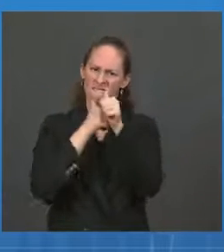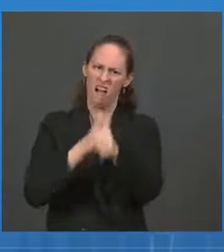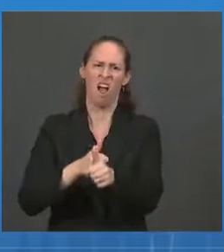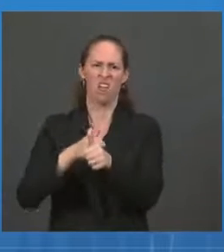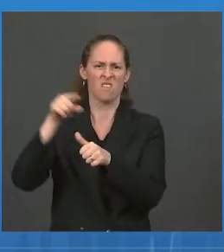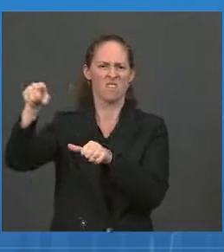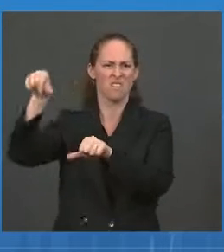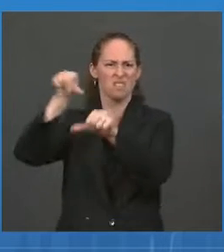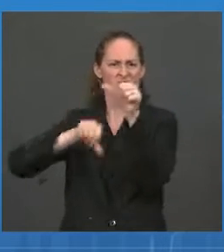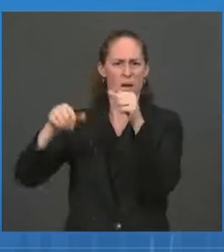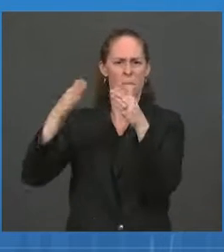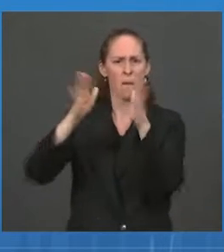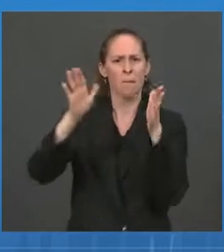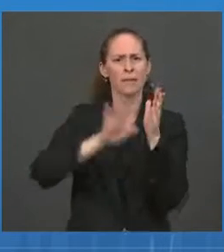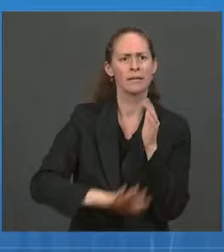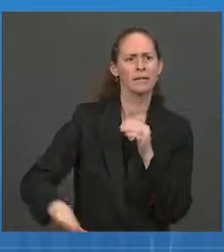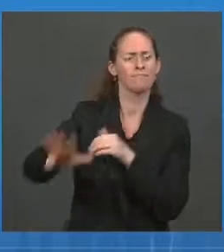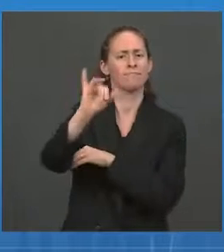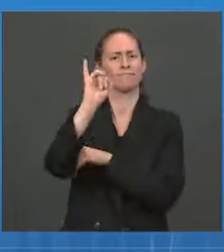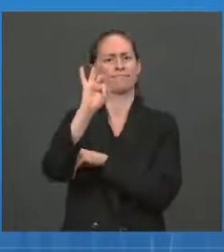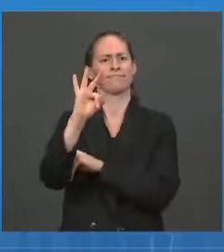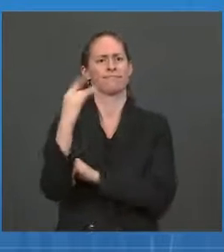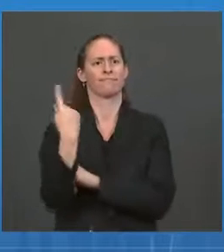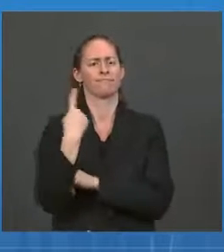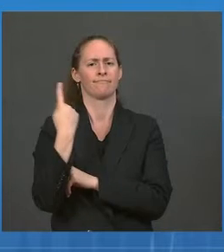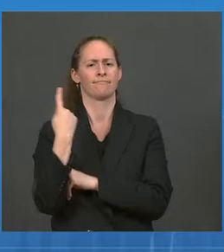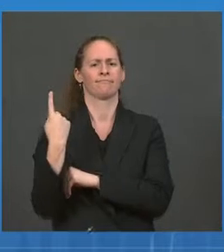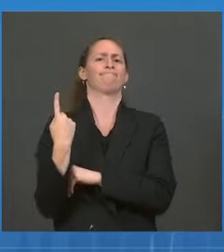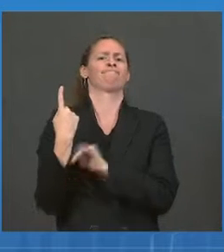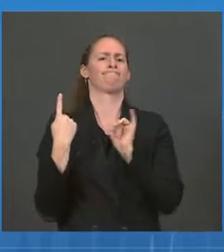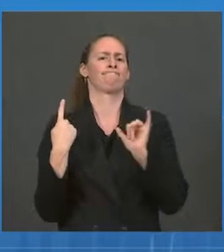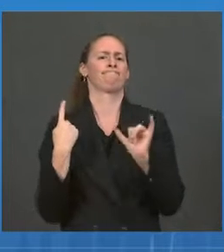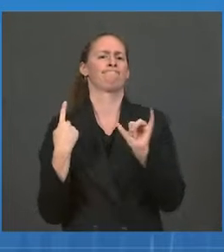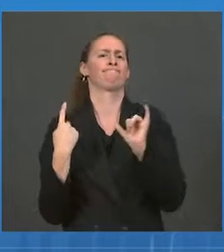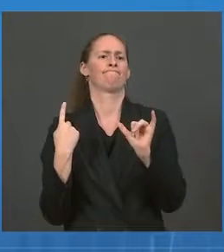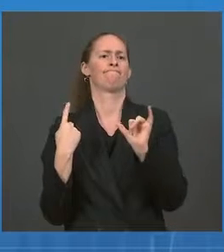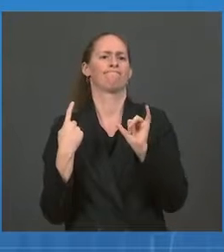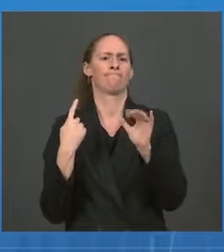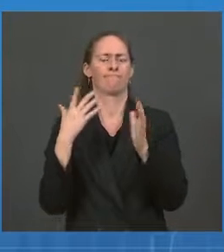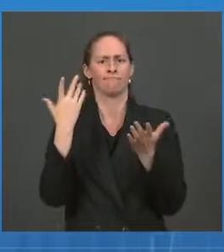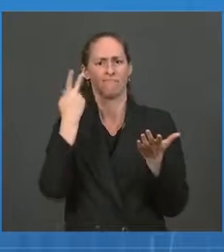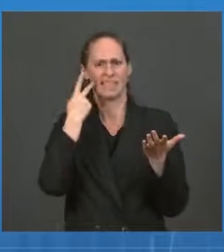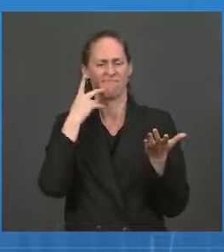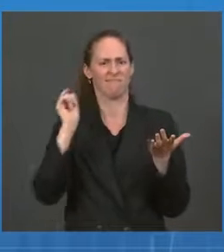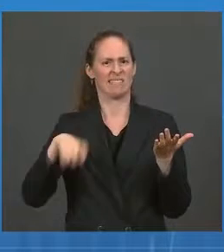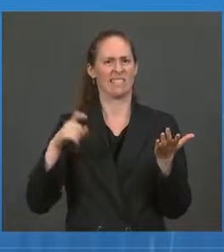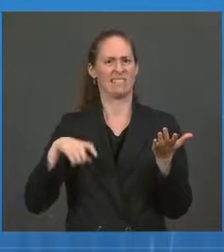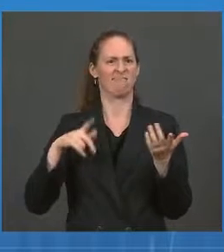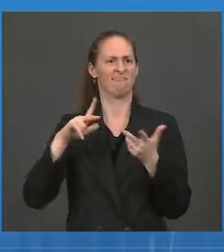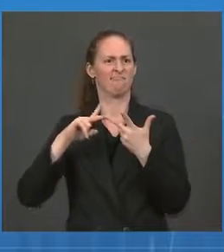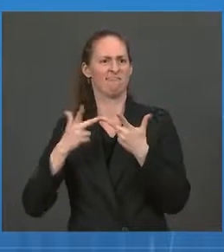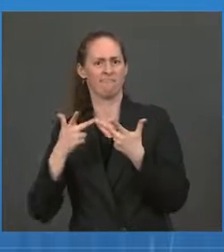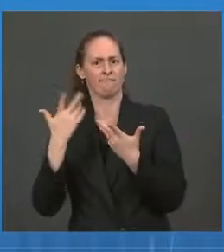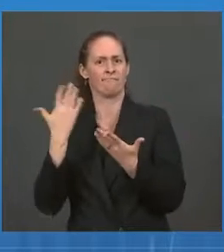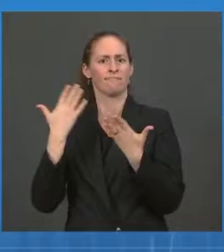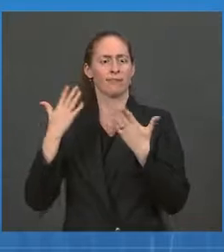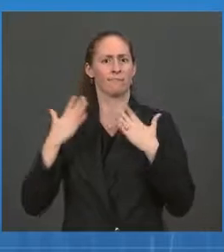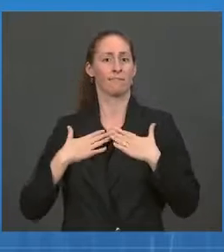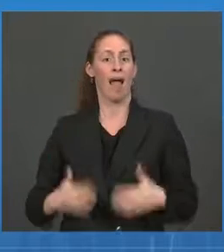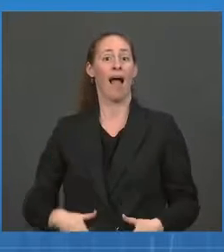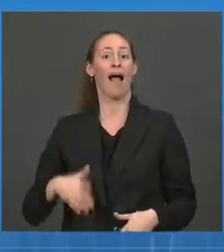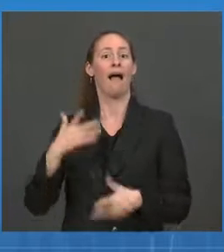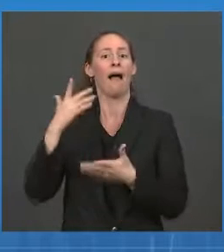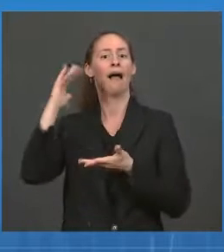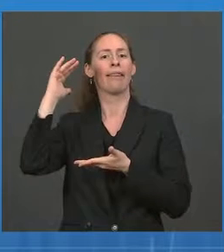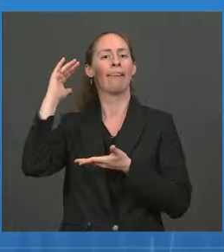a signal that indicated to us that protection was starting to wane and that additional shots may be required, that we would be